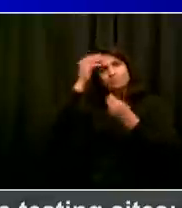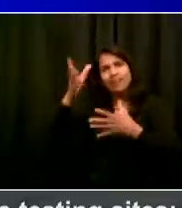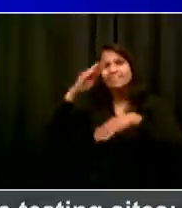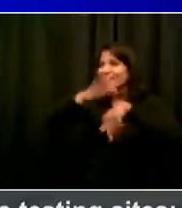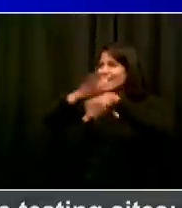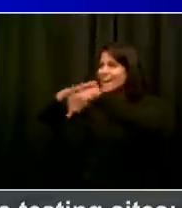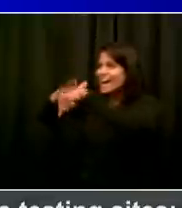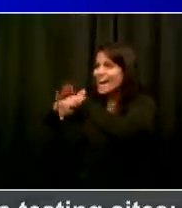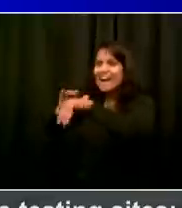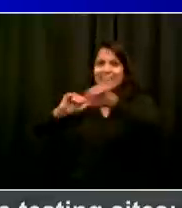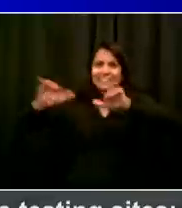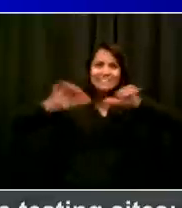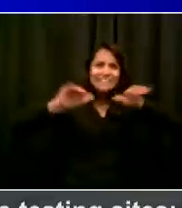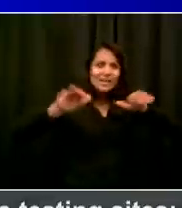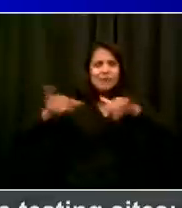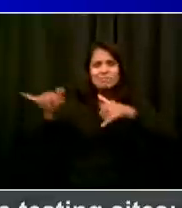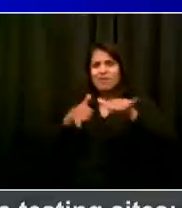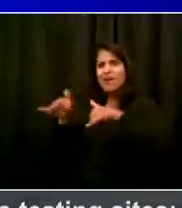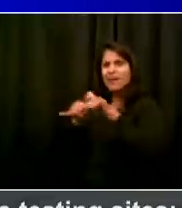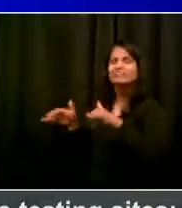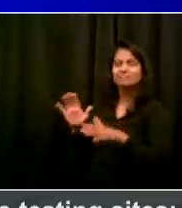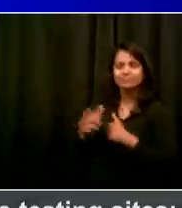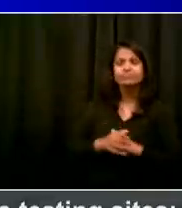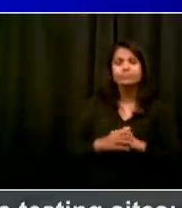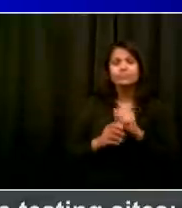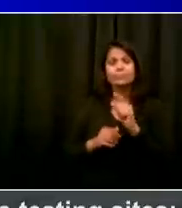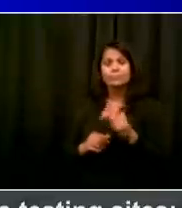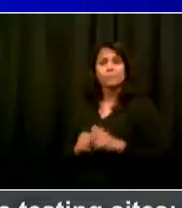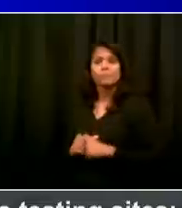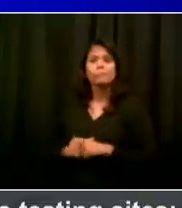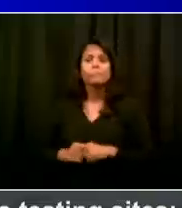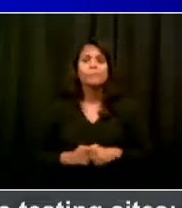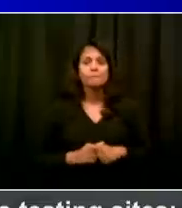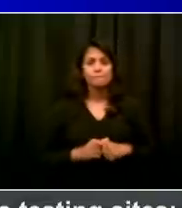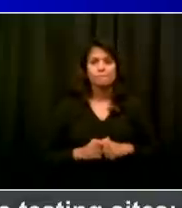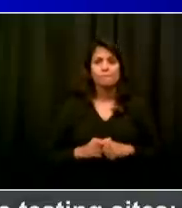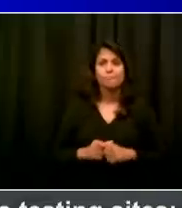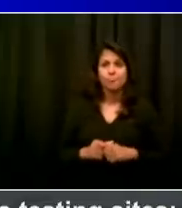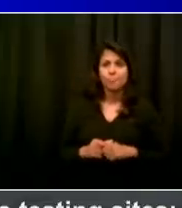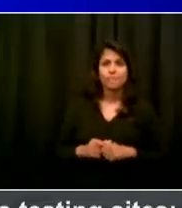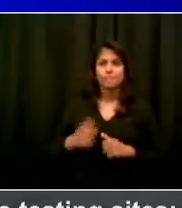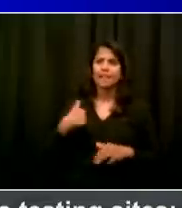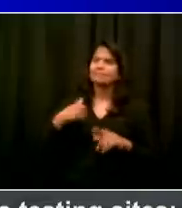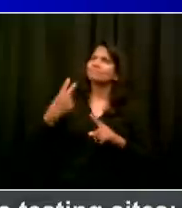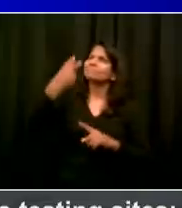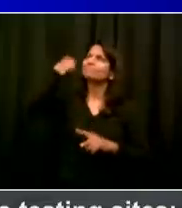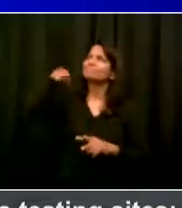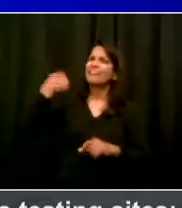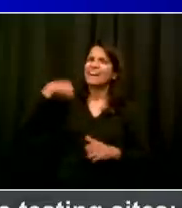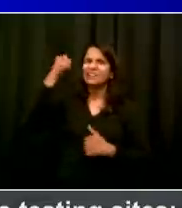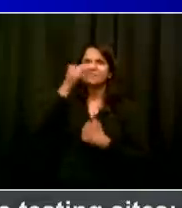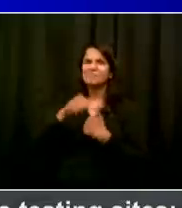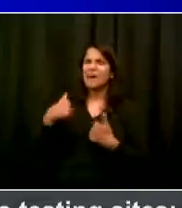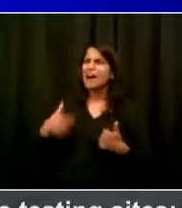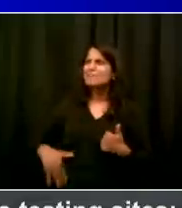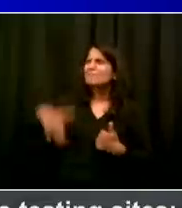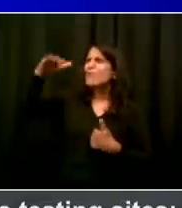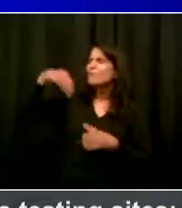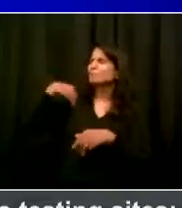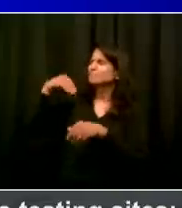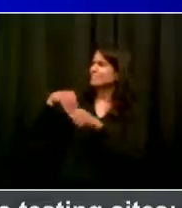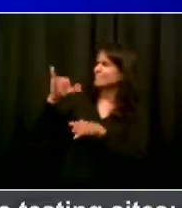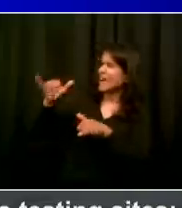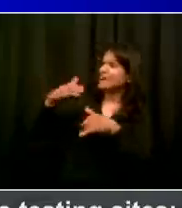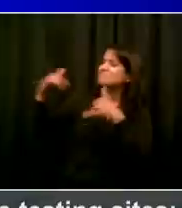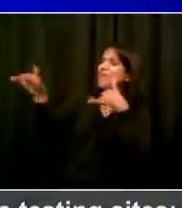everybody else's block parties. And we so much enjoyed them, and I think it's a very positive use of that phrase, because now we're